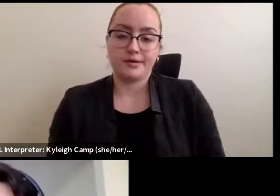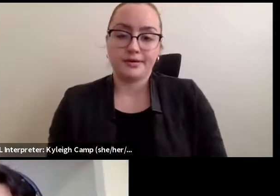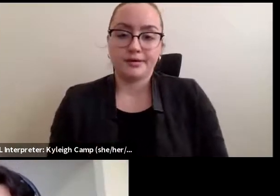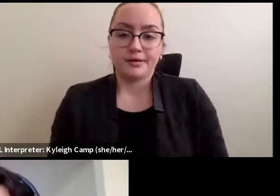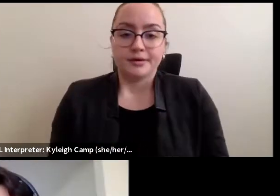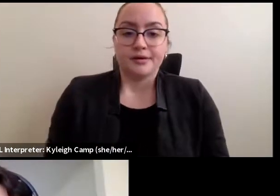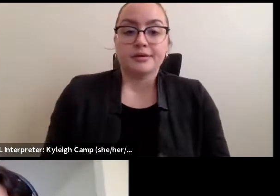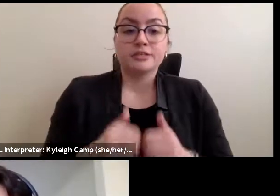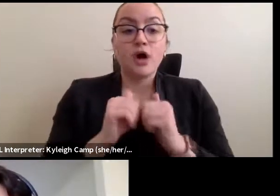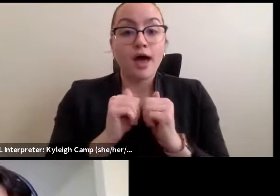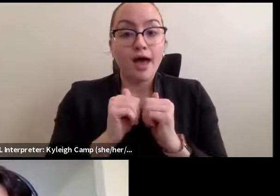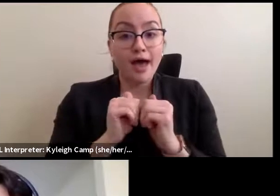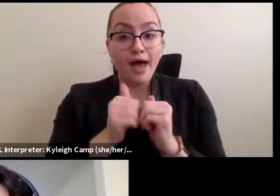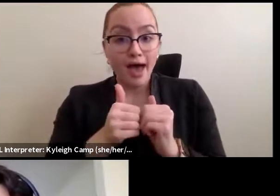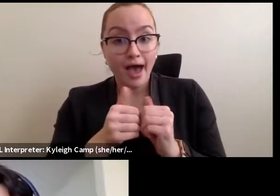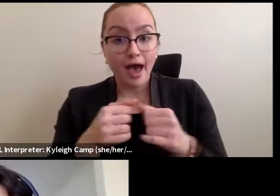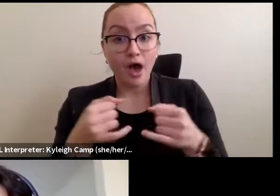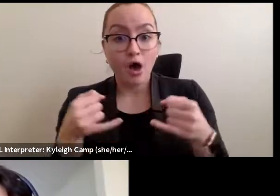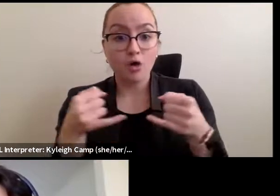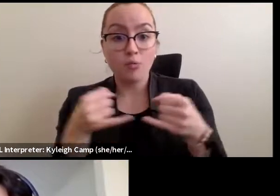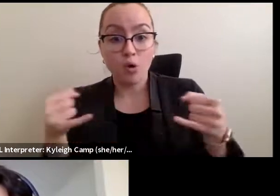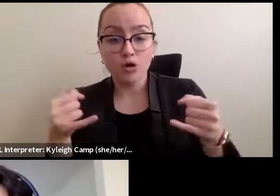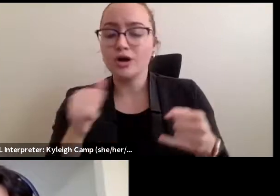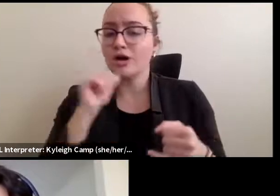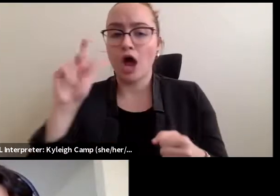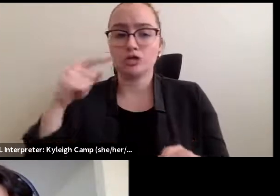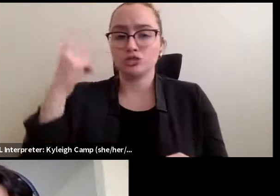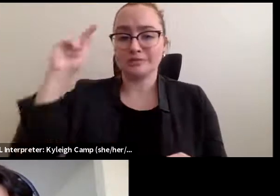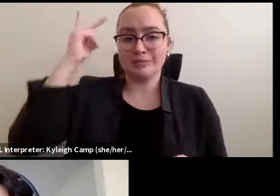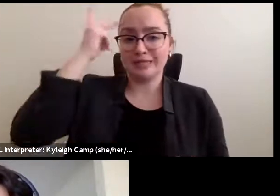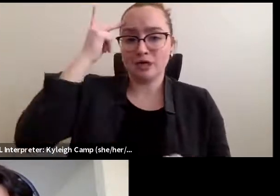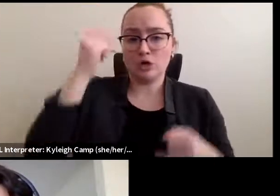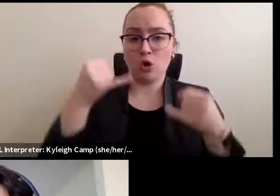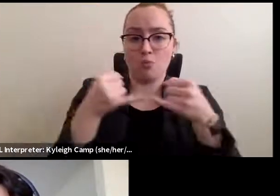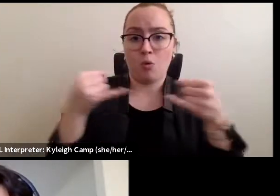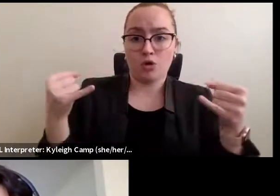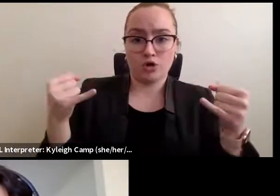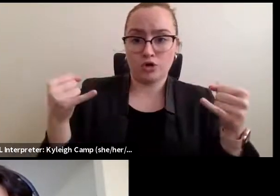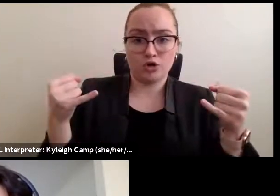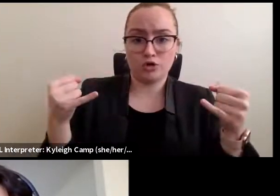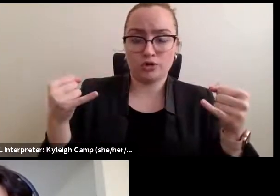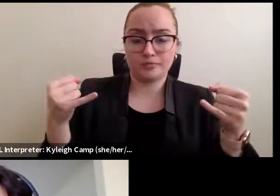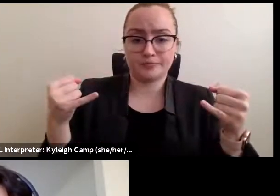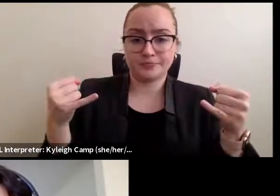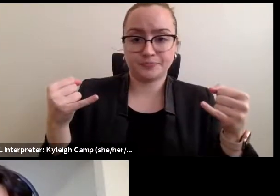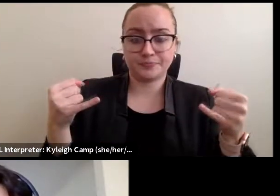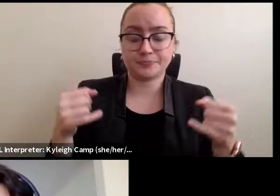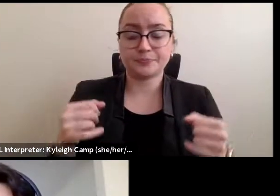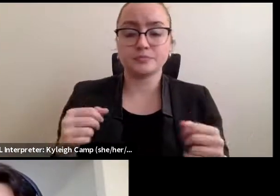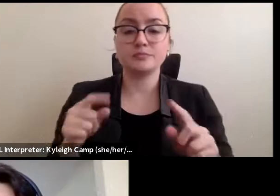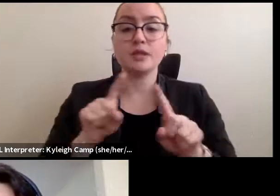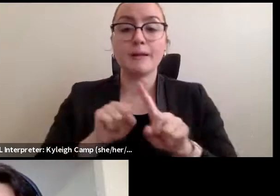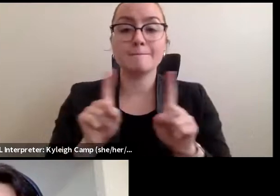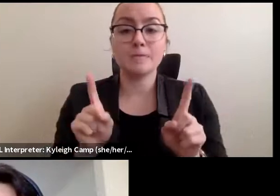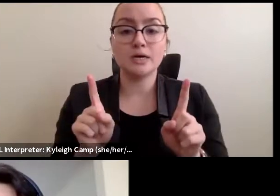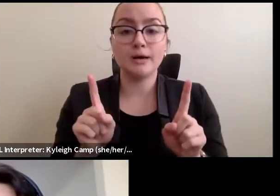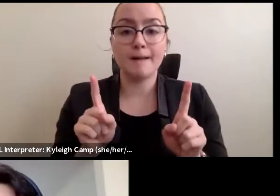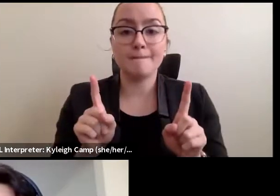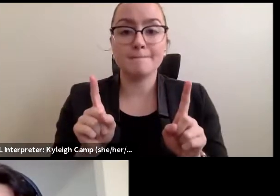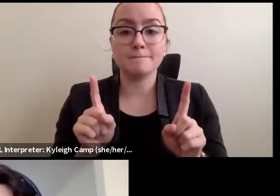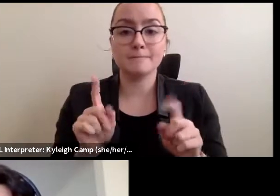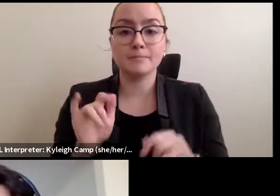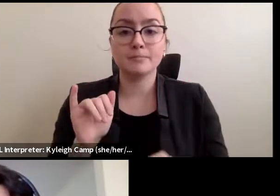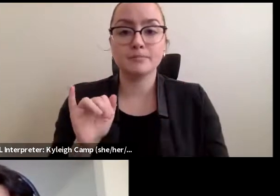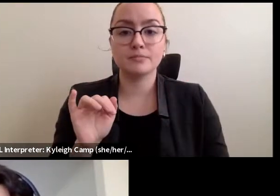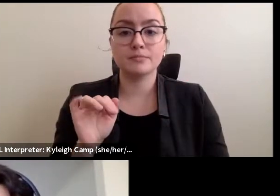border, and not just the geopolitical border that was a result of the colonial project on the eve of